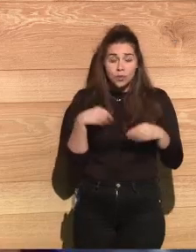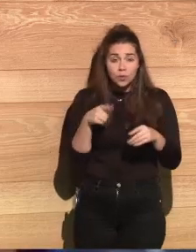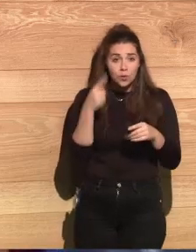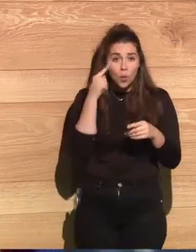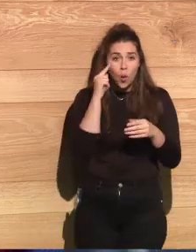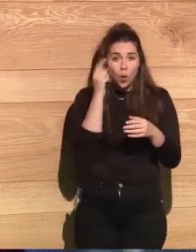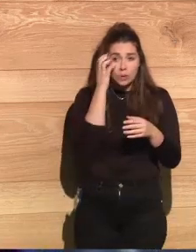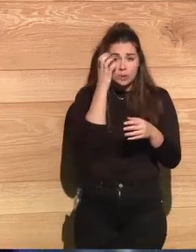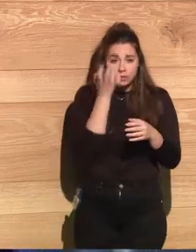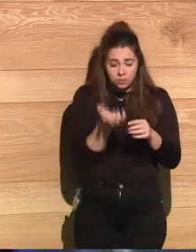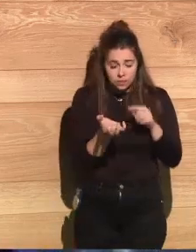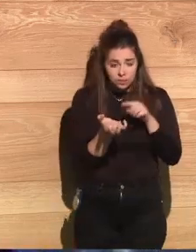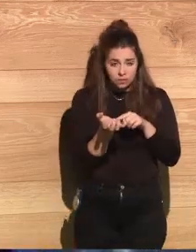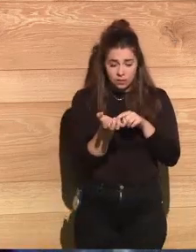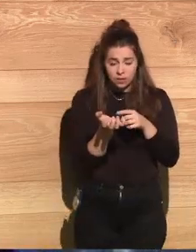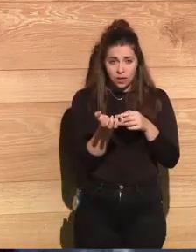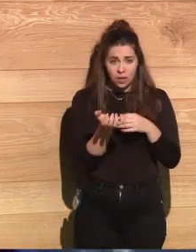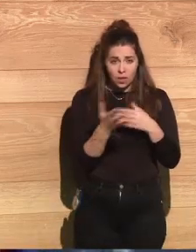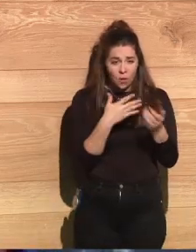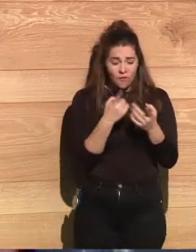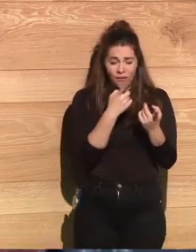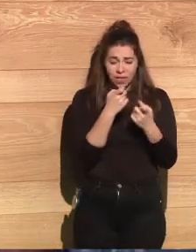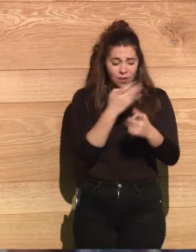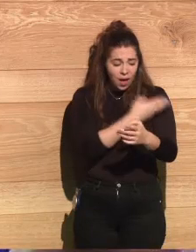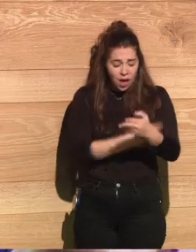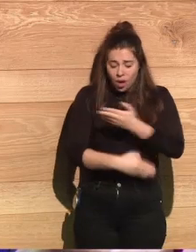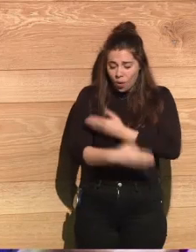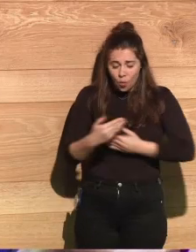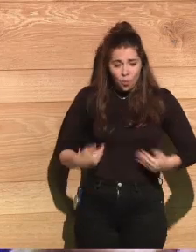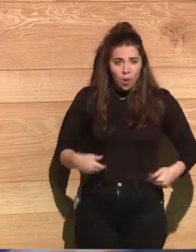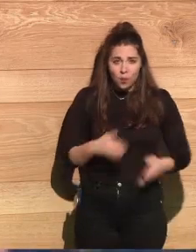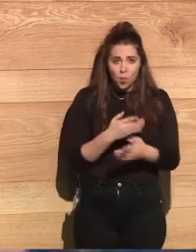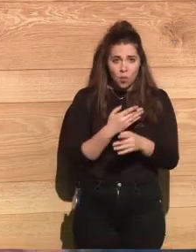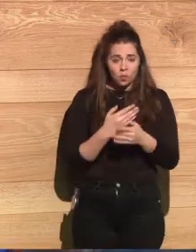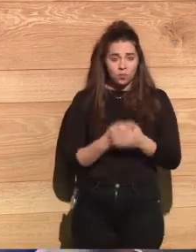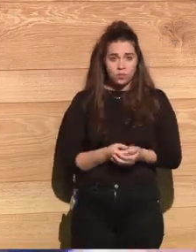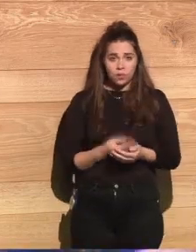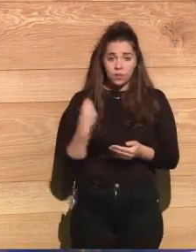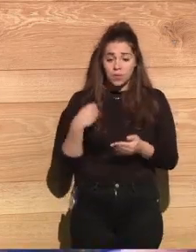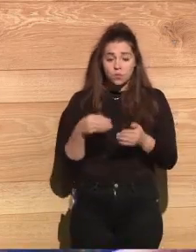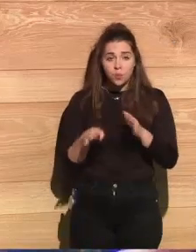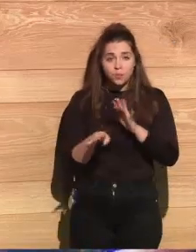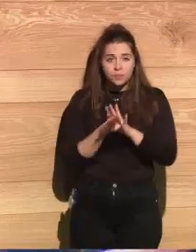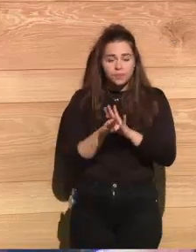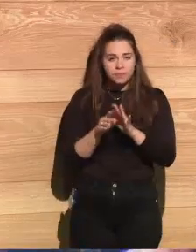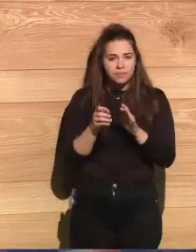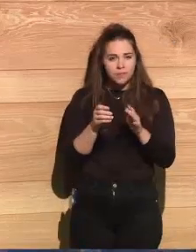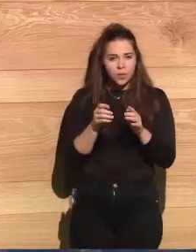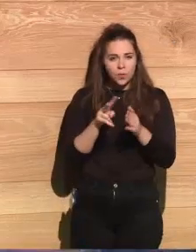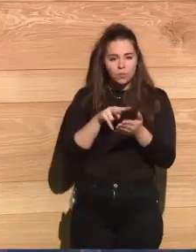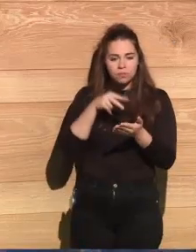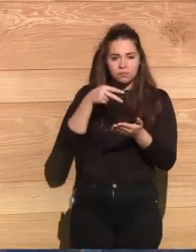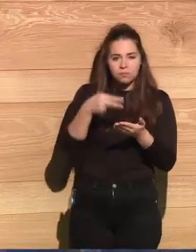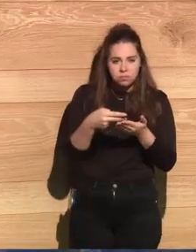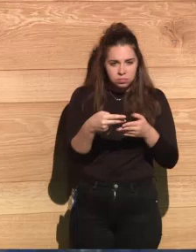bodies were missing. And as they collapsed, their stomach burst open